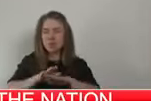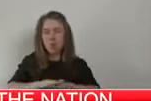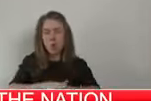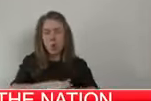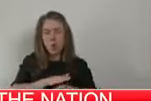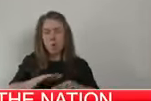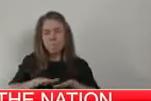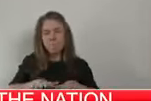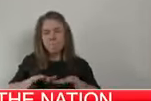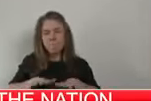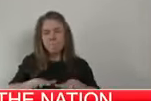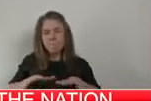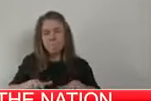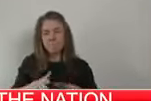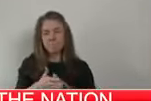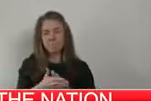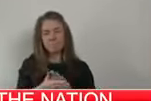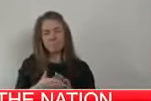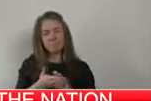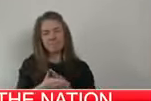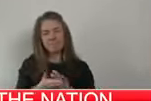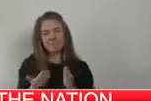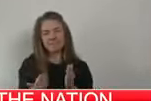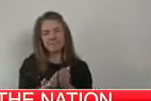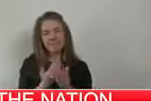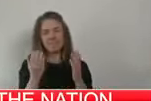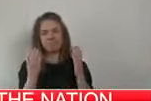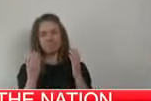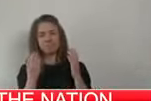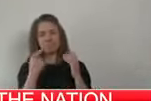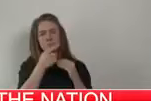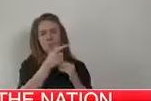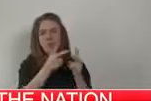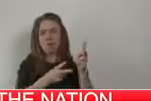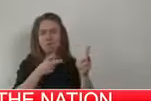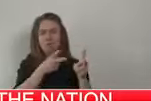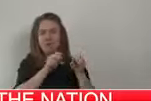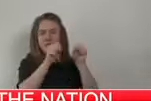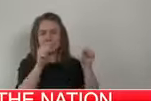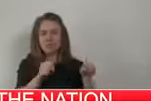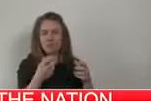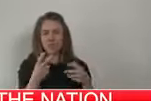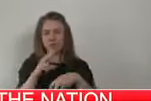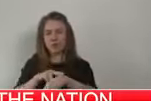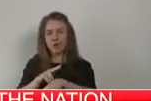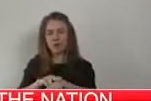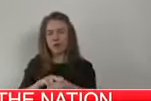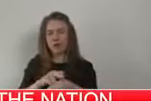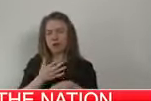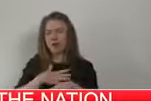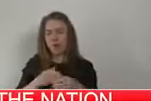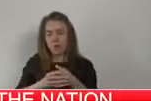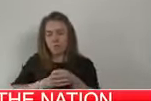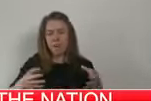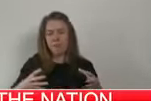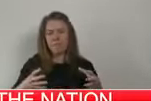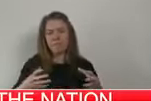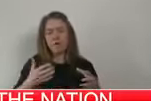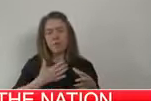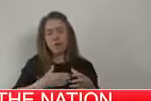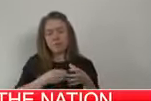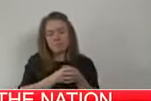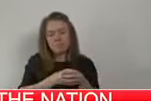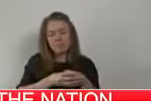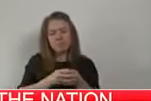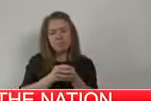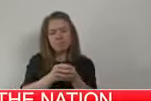down means not having one big tidal wave of cases but instead smaller waves, groups of cases